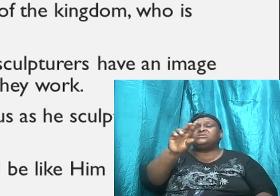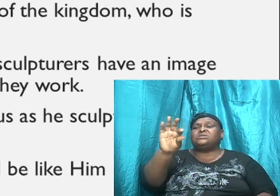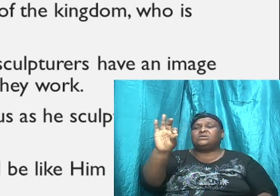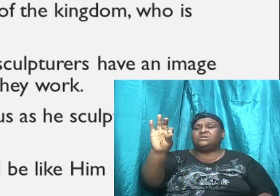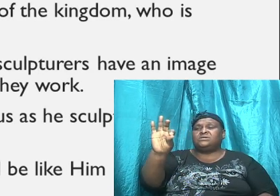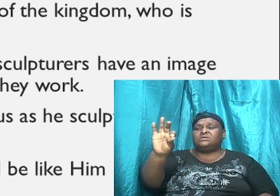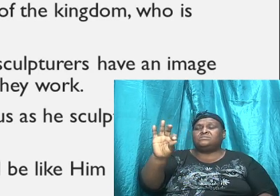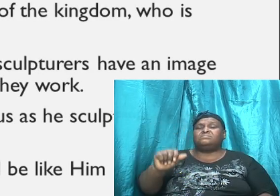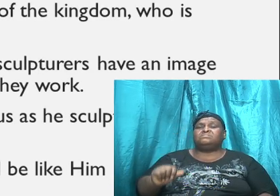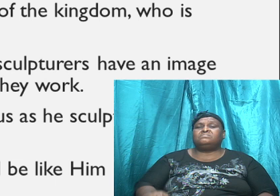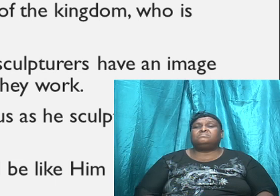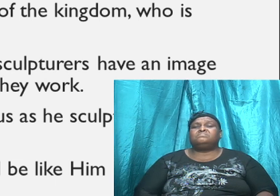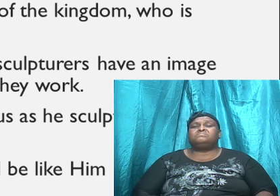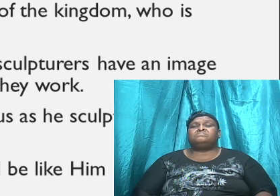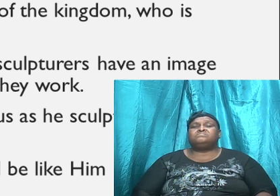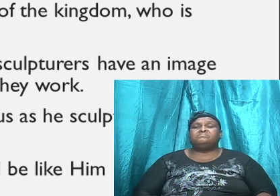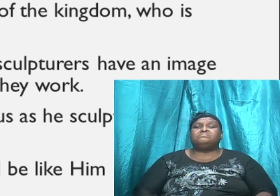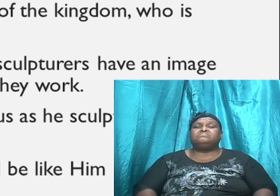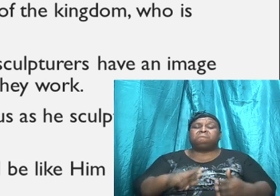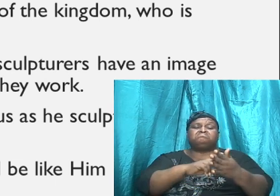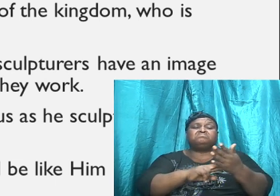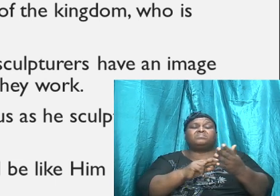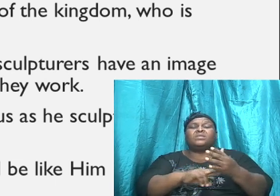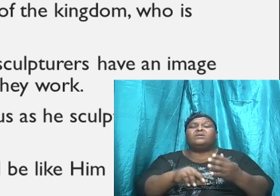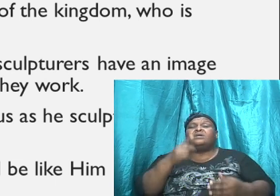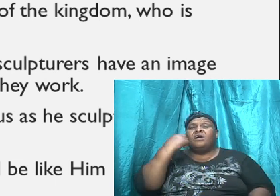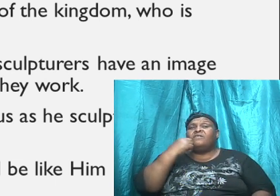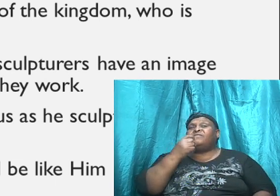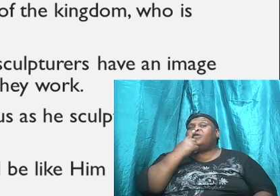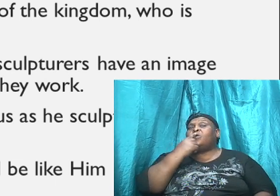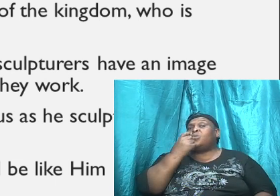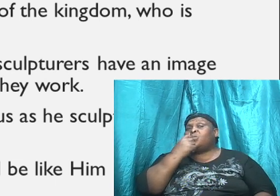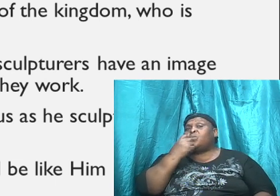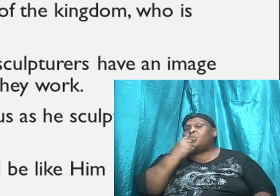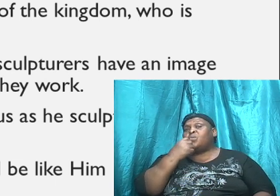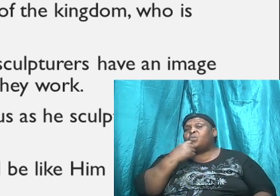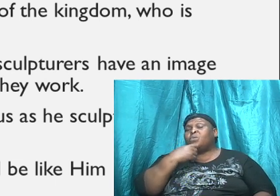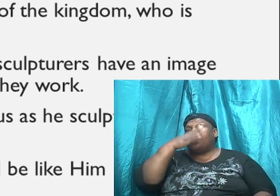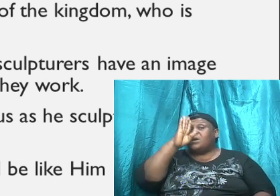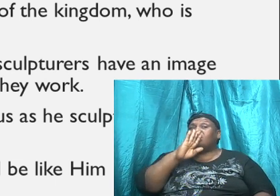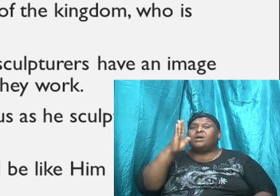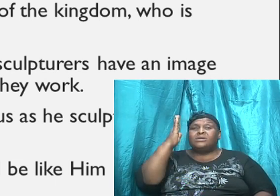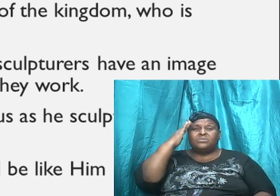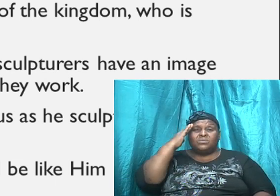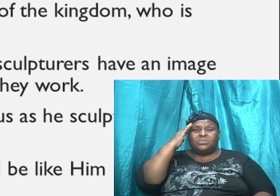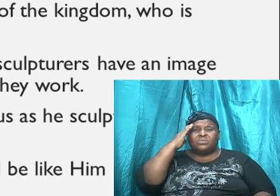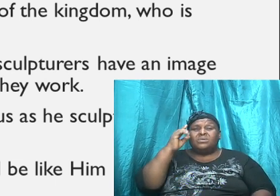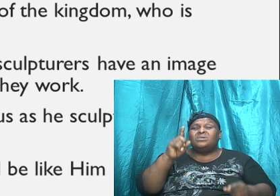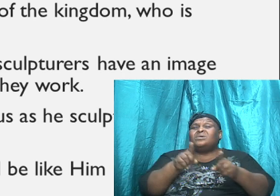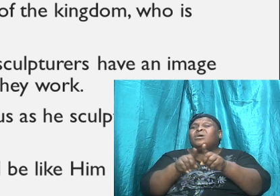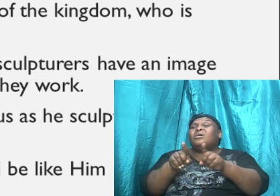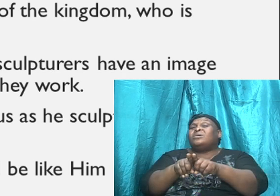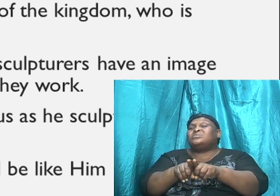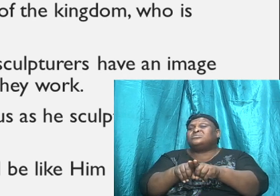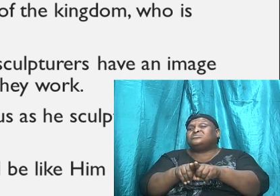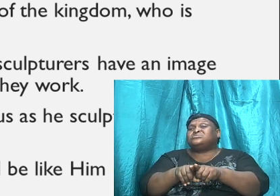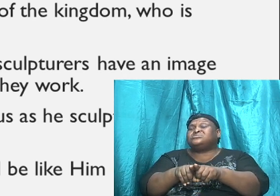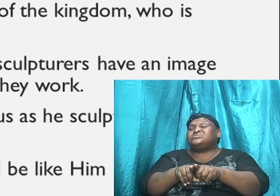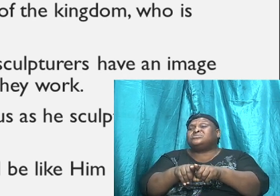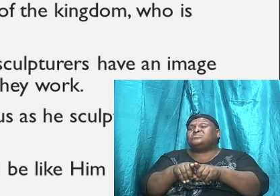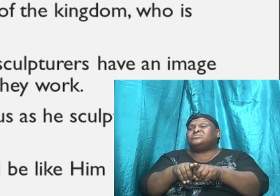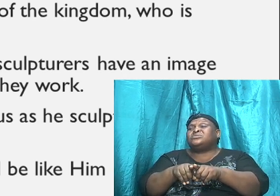So, it reads us, for whom he did foreknow, he also did predestinate